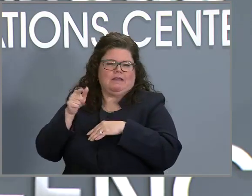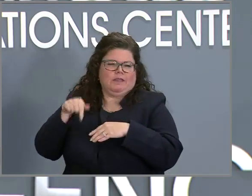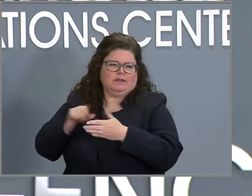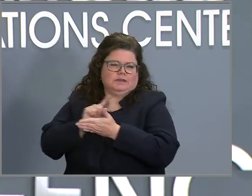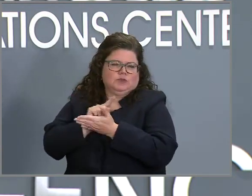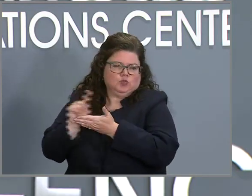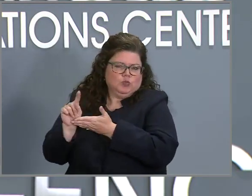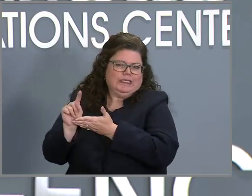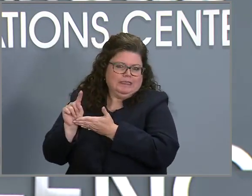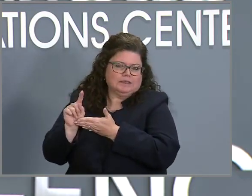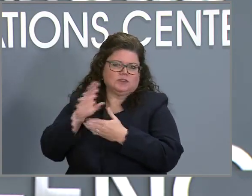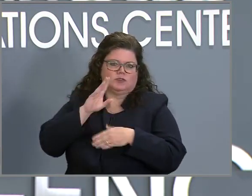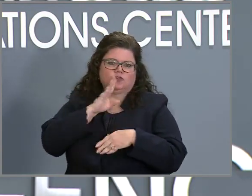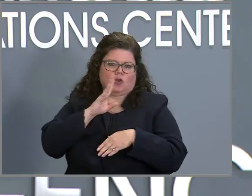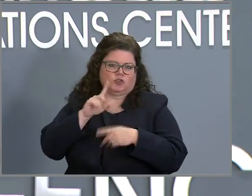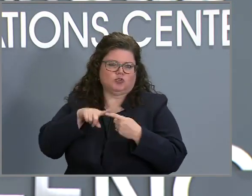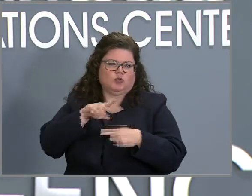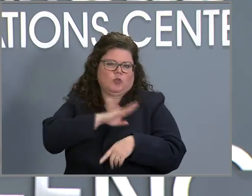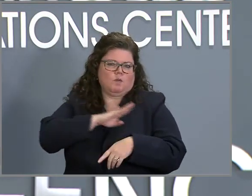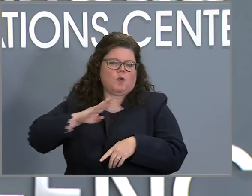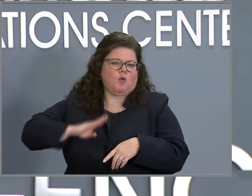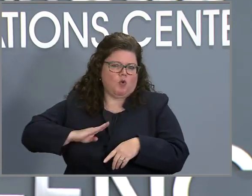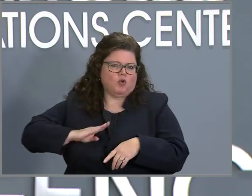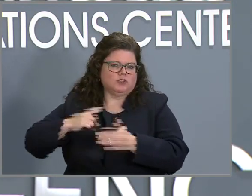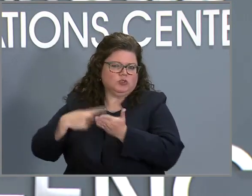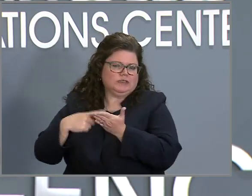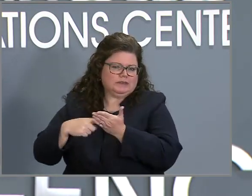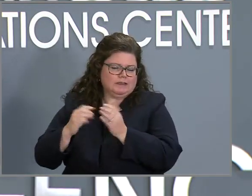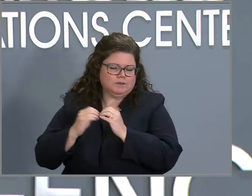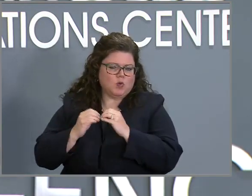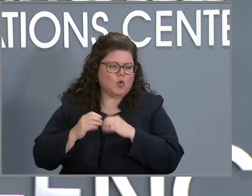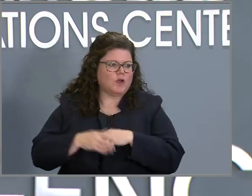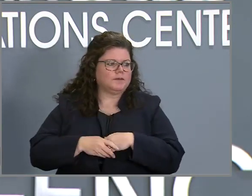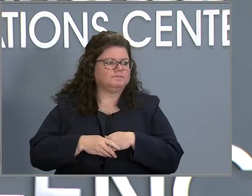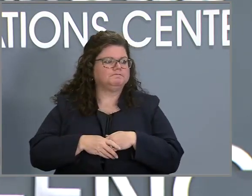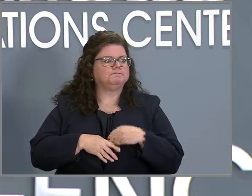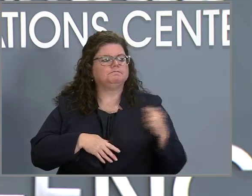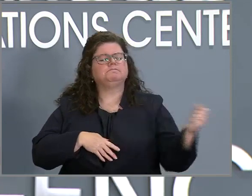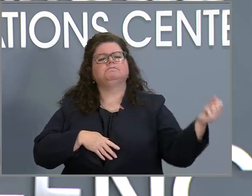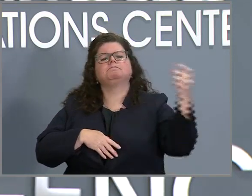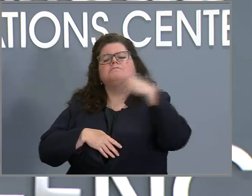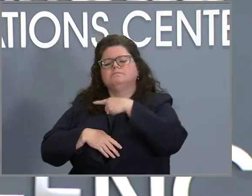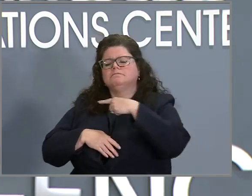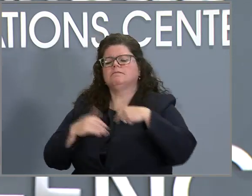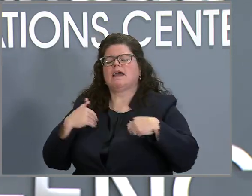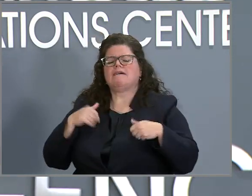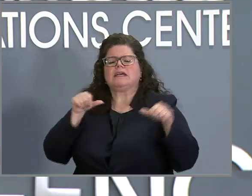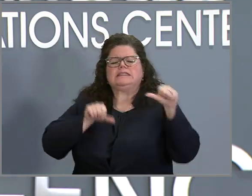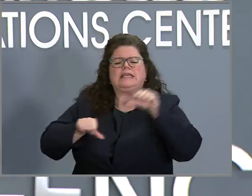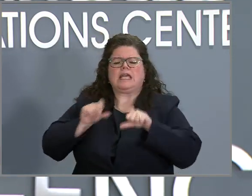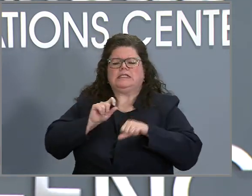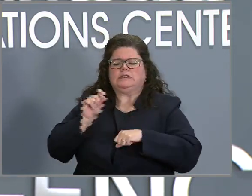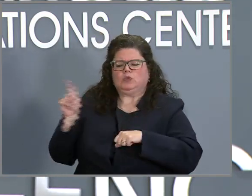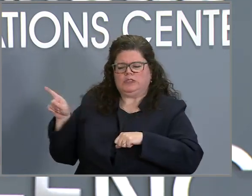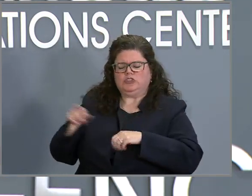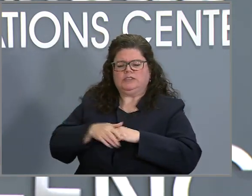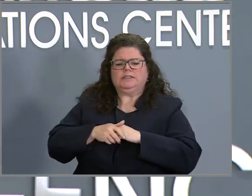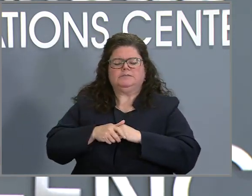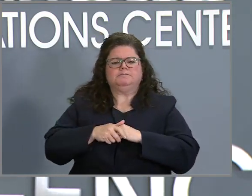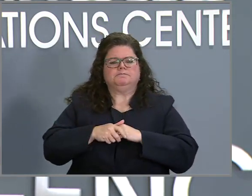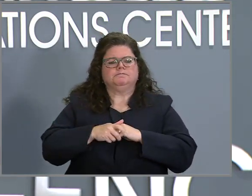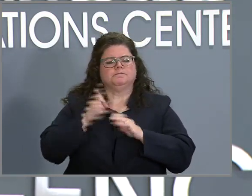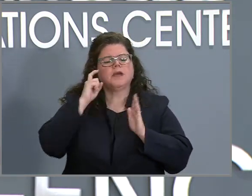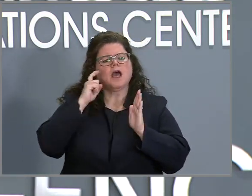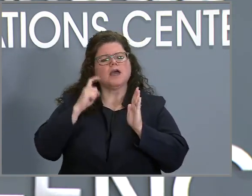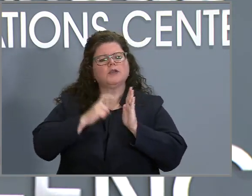some of that into our policy. Thank you. One other small question. It's more of a science geek question. You know, we're seeing indications that,